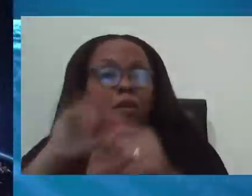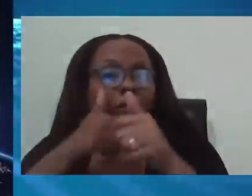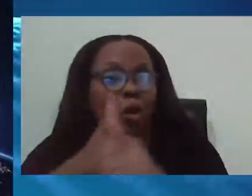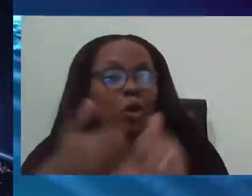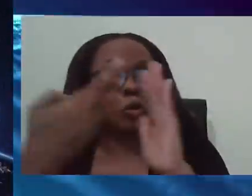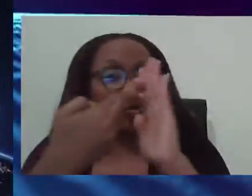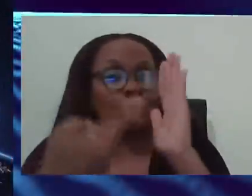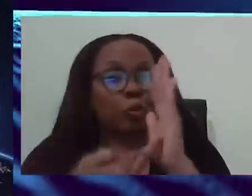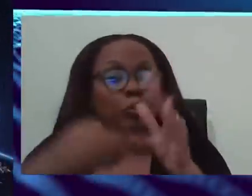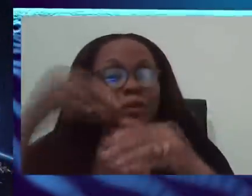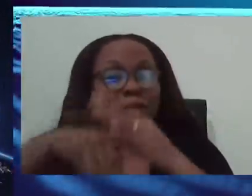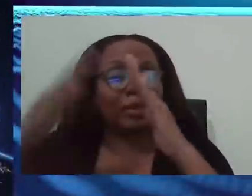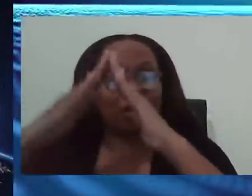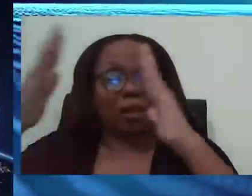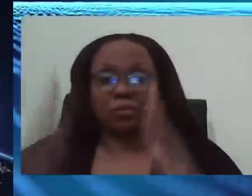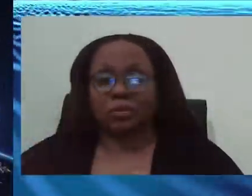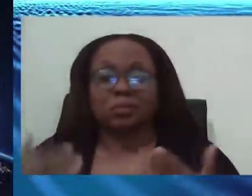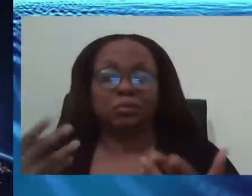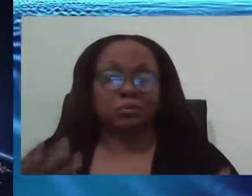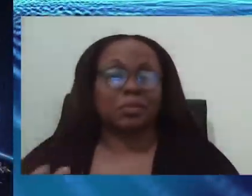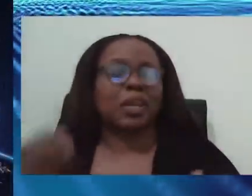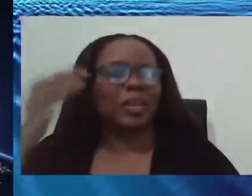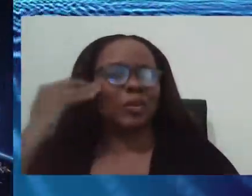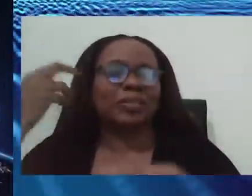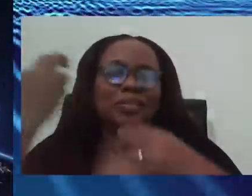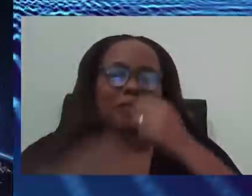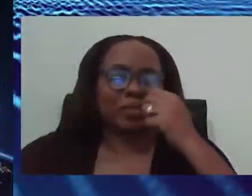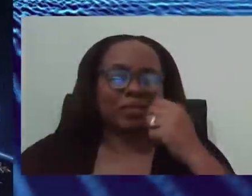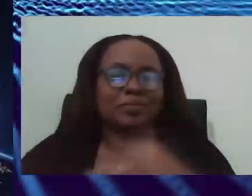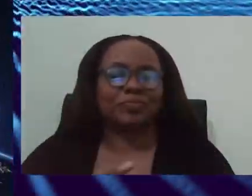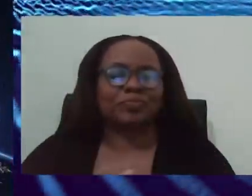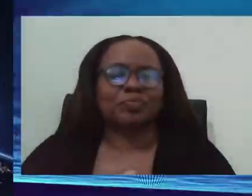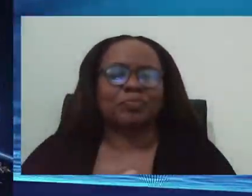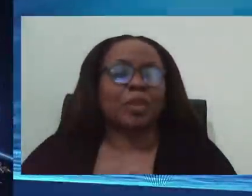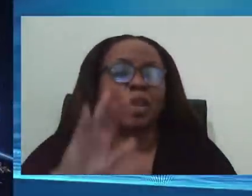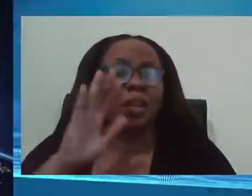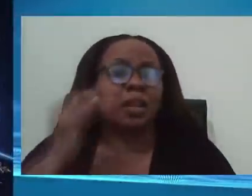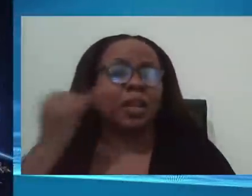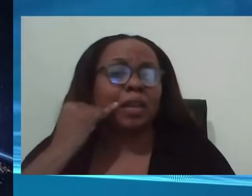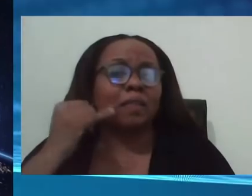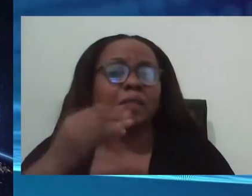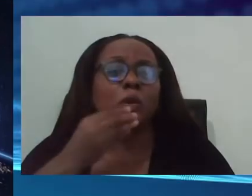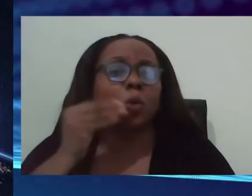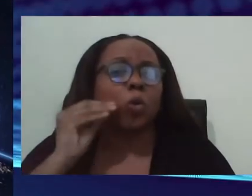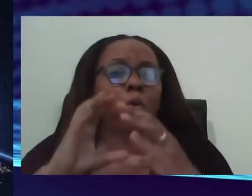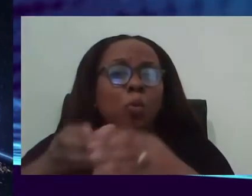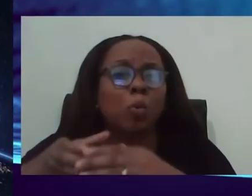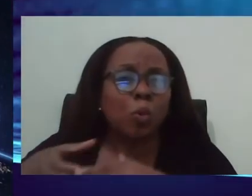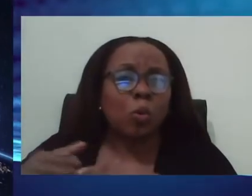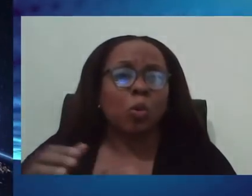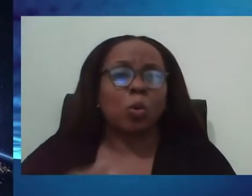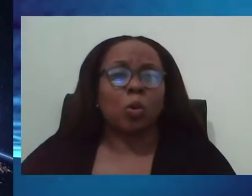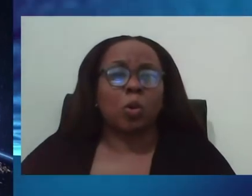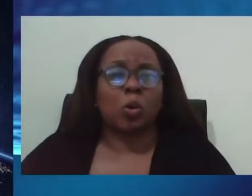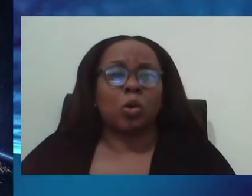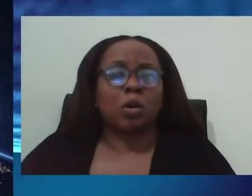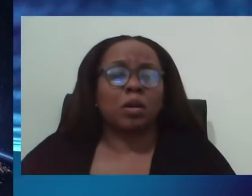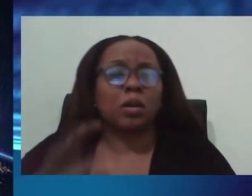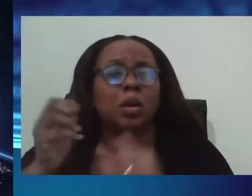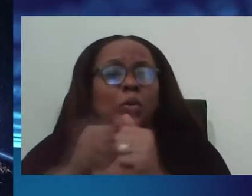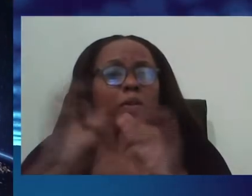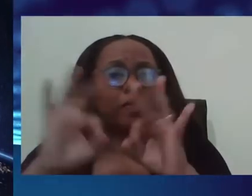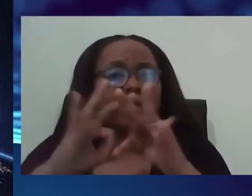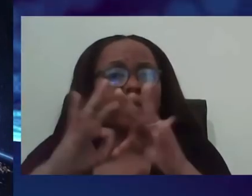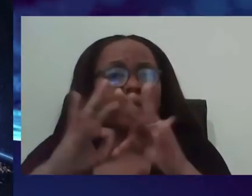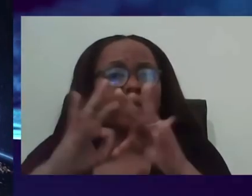And I know it's quite difficult because, for instance, in a home, you're with your family. As Dr. Sovis Brown said, she likes to see her home as a safe zone. Everyone